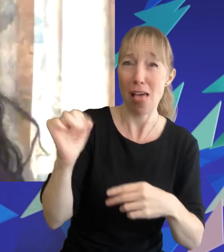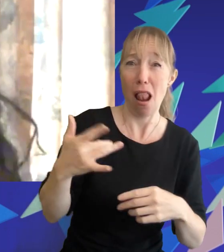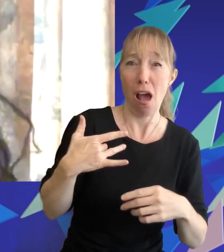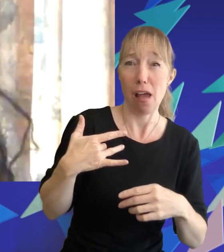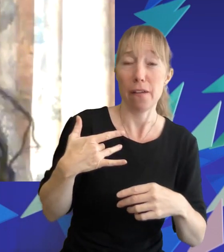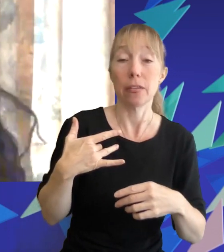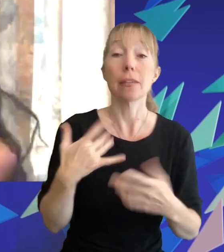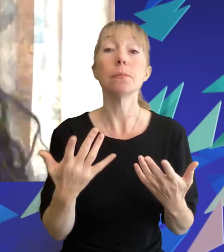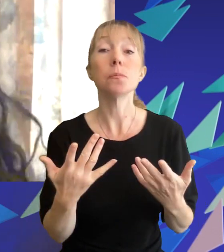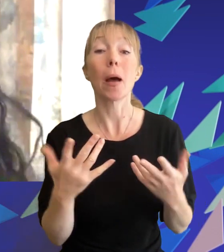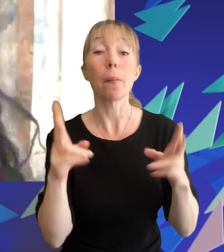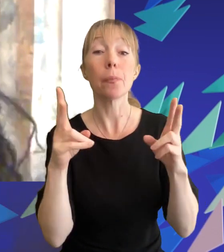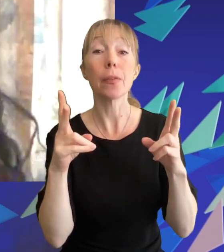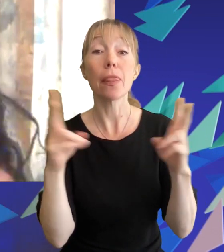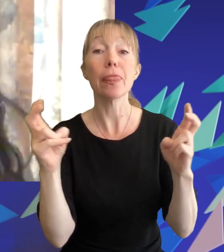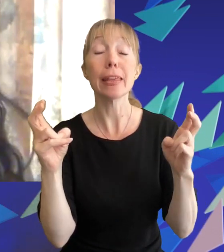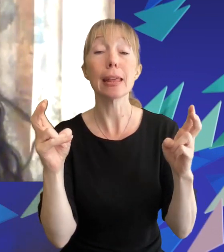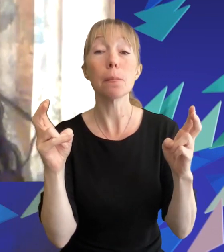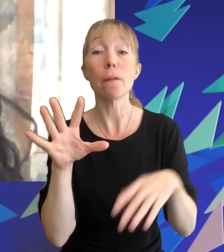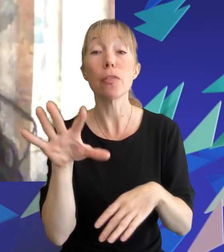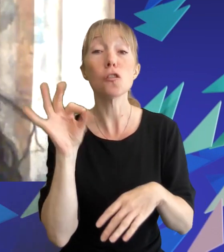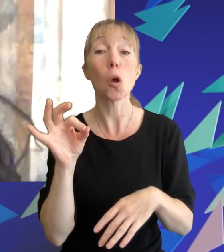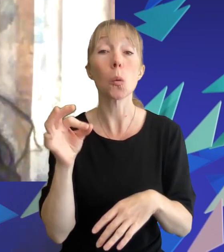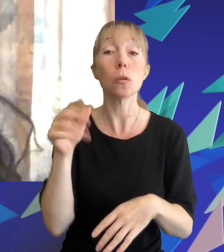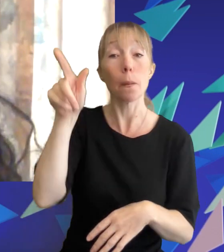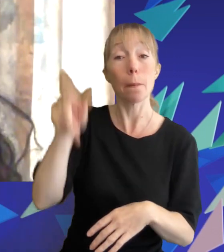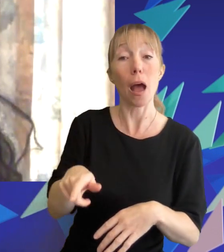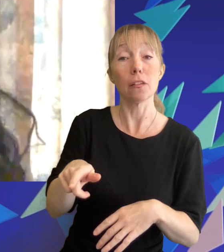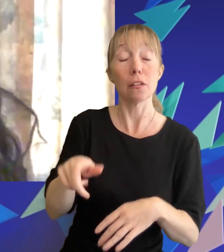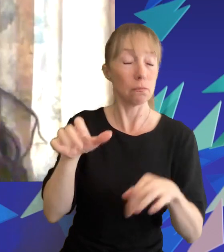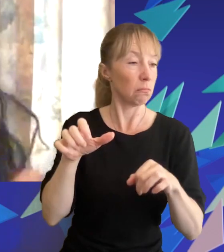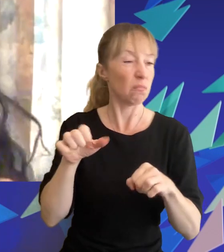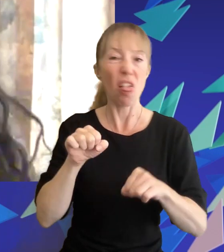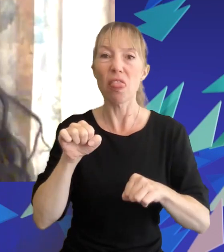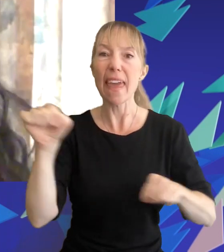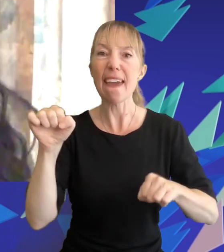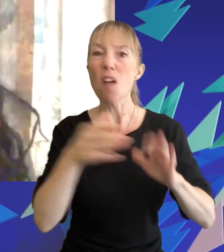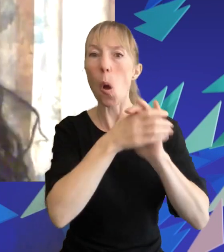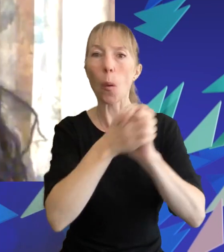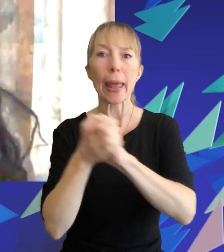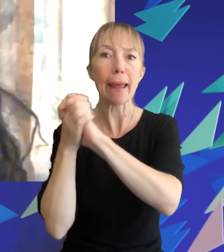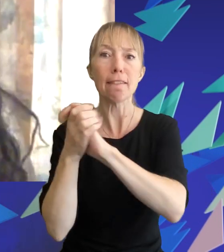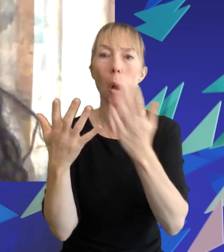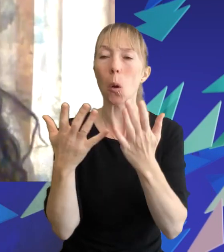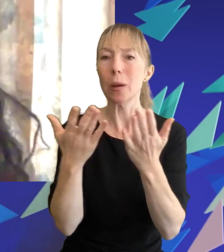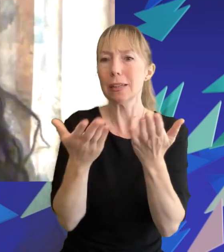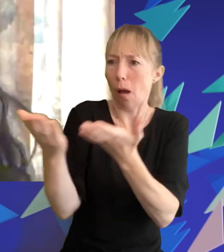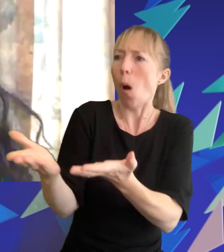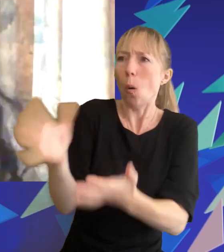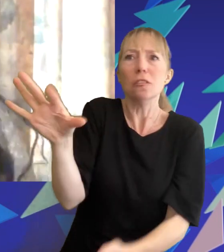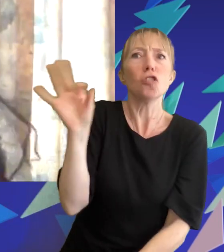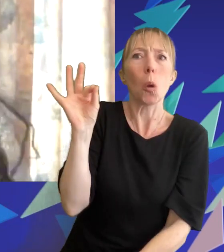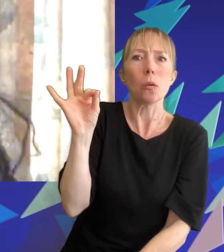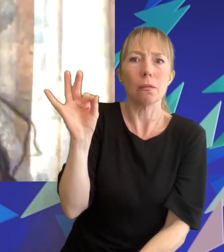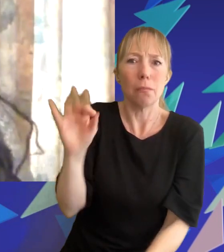the chosen one and a lot of the other themes the protagonist is often revealed to be the chosen one but doesn't really usually do